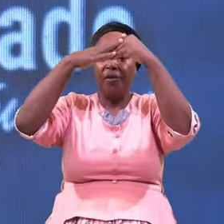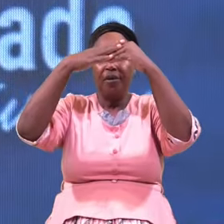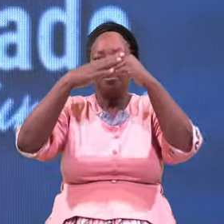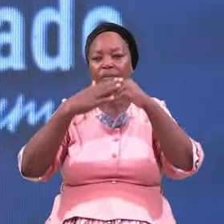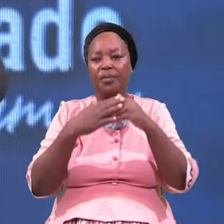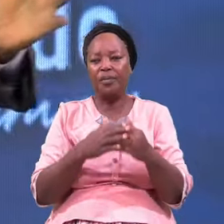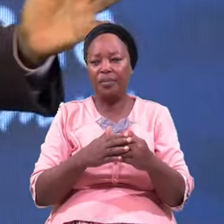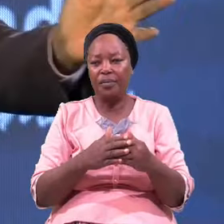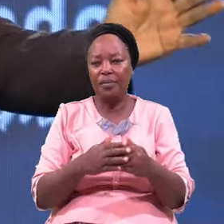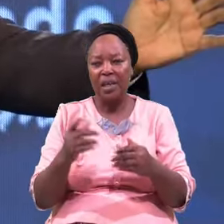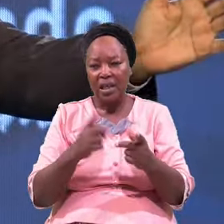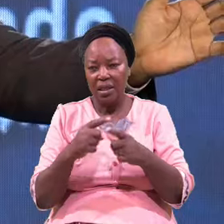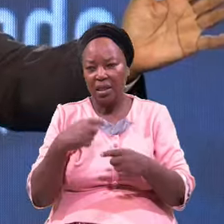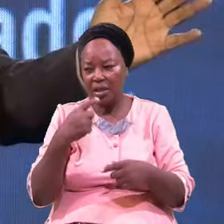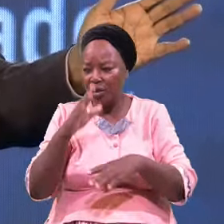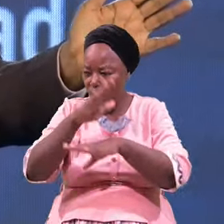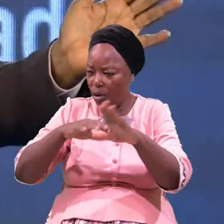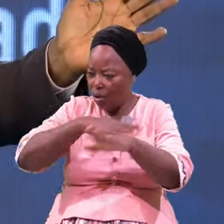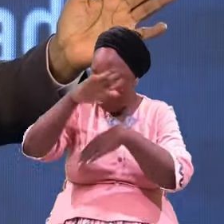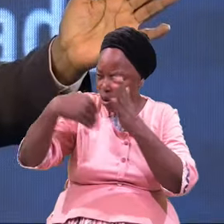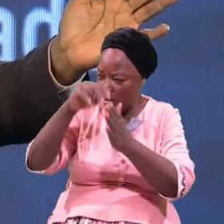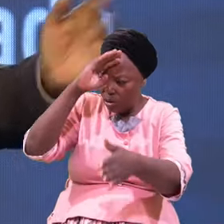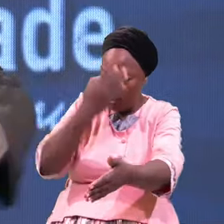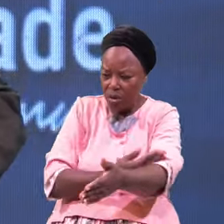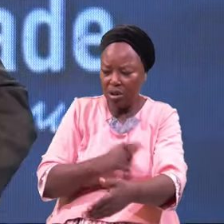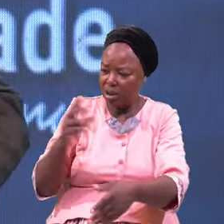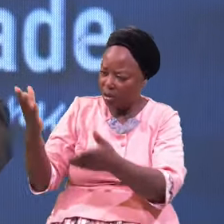And He Said Called All The Sons Here For Me